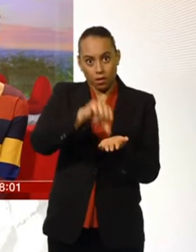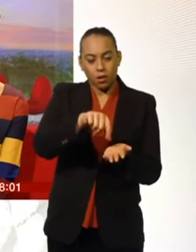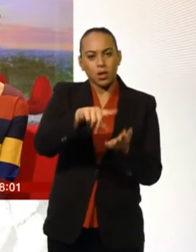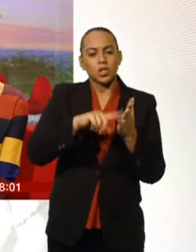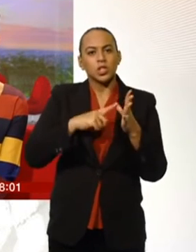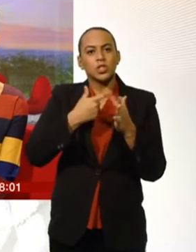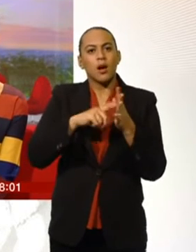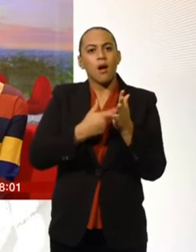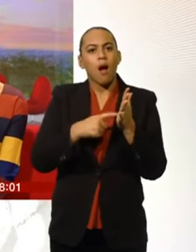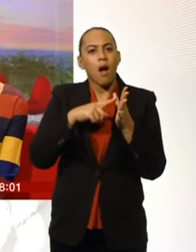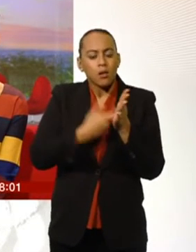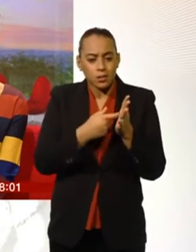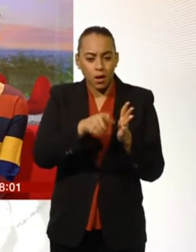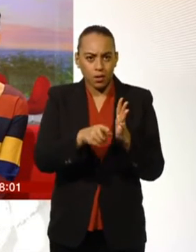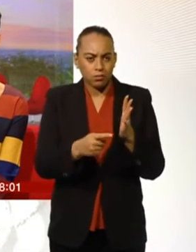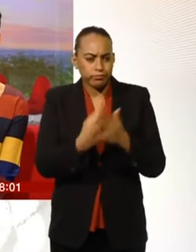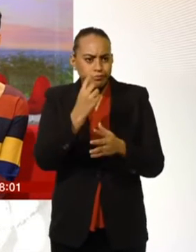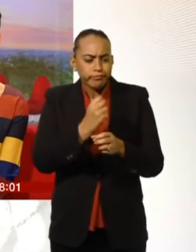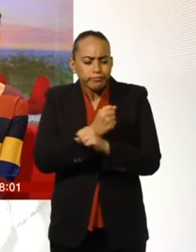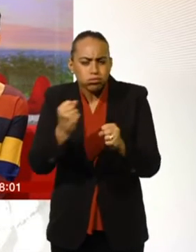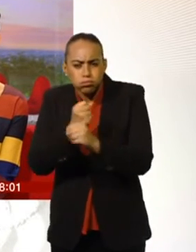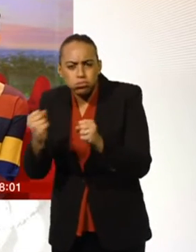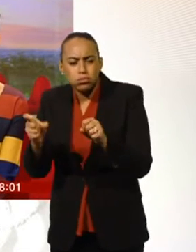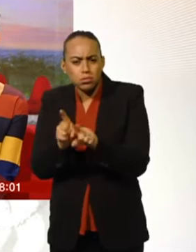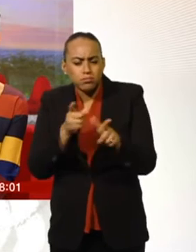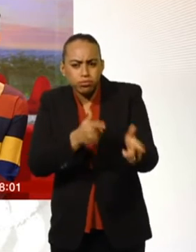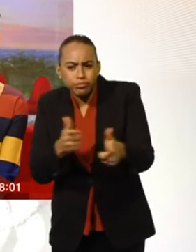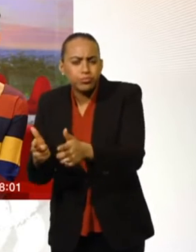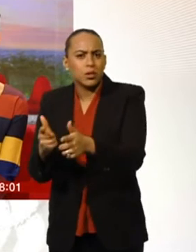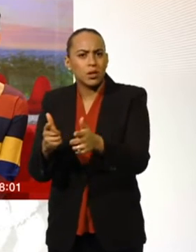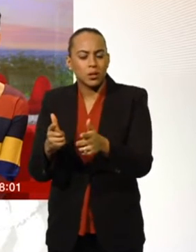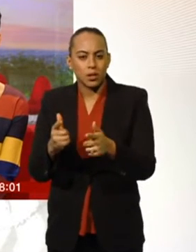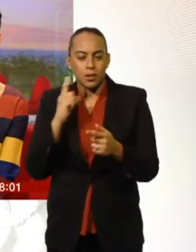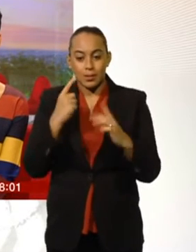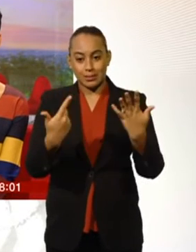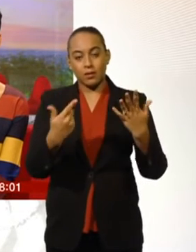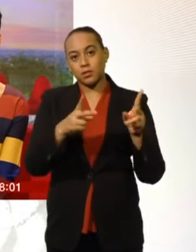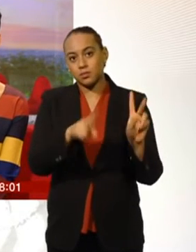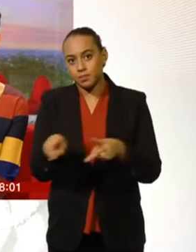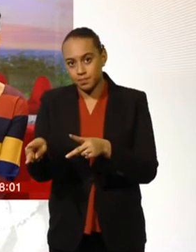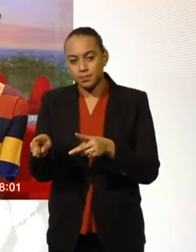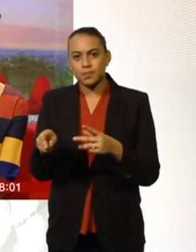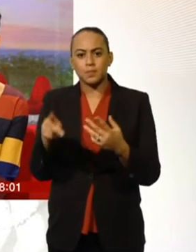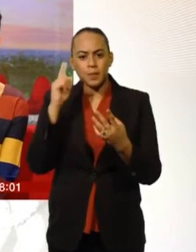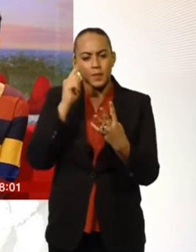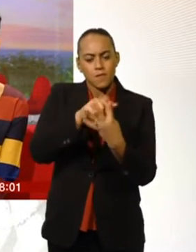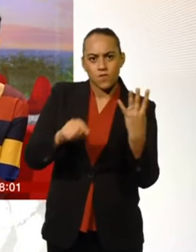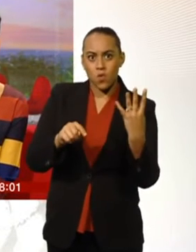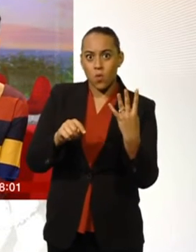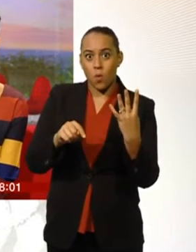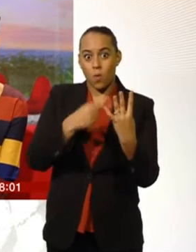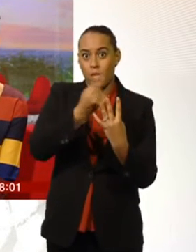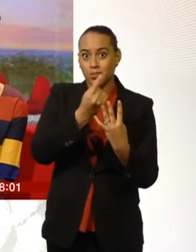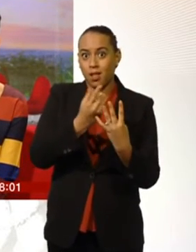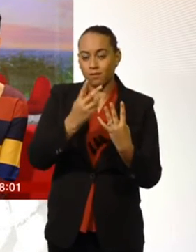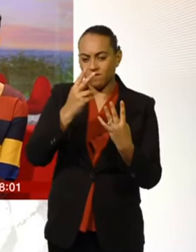followed by reports of gunfire. At least seven people have been killed, including four attackers and a police officer. There's no indication yet of